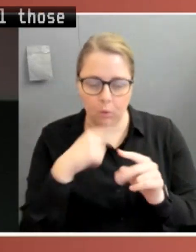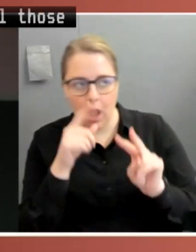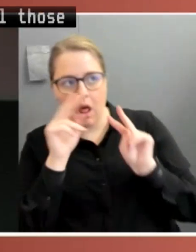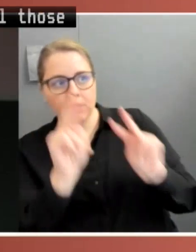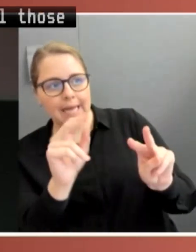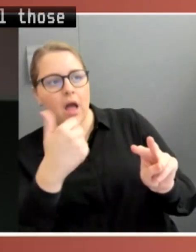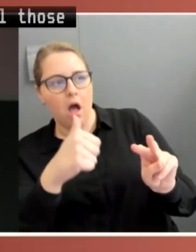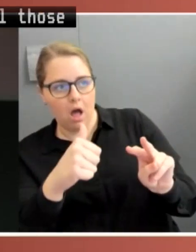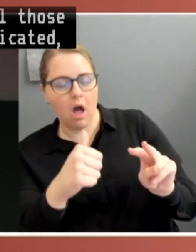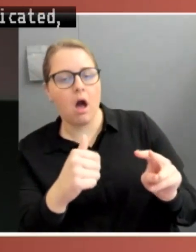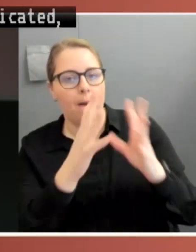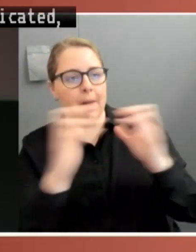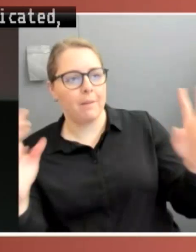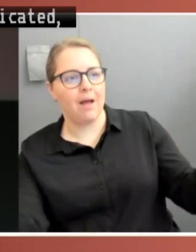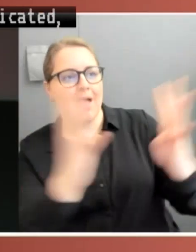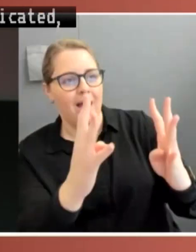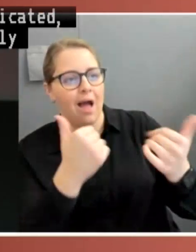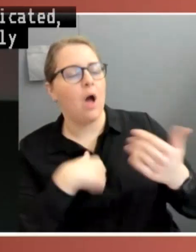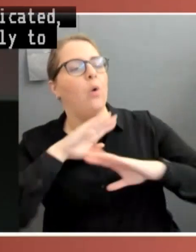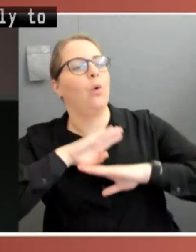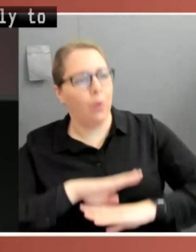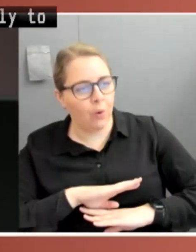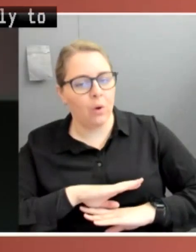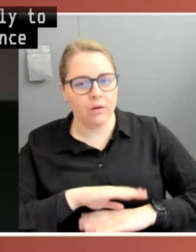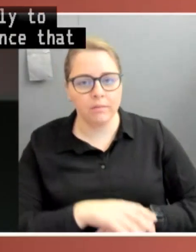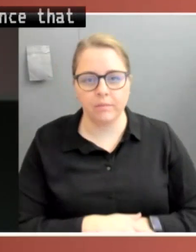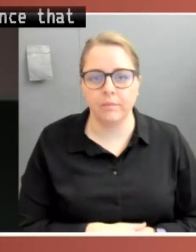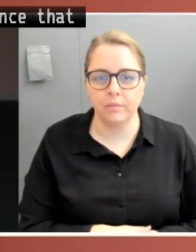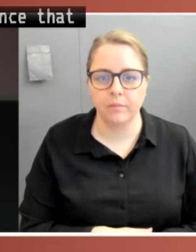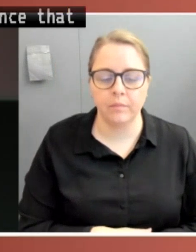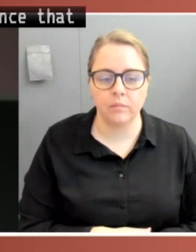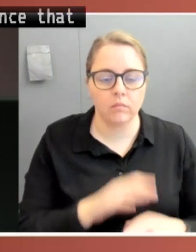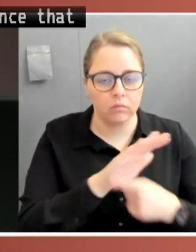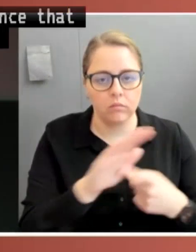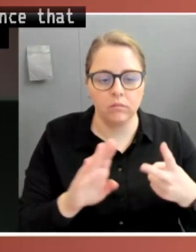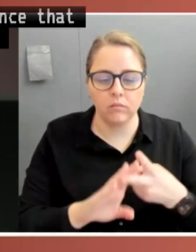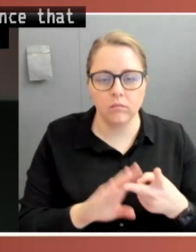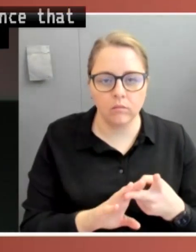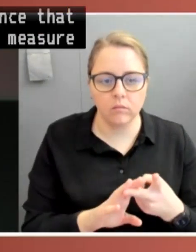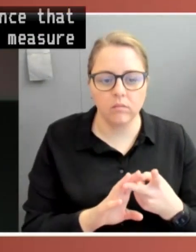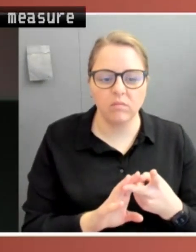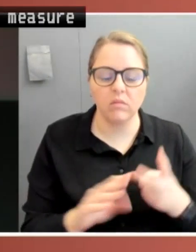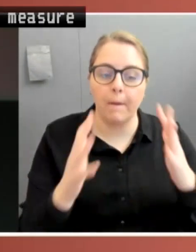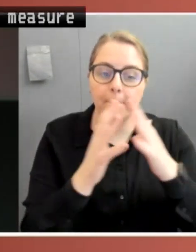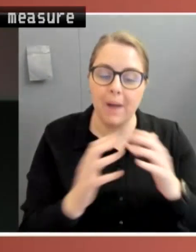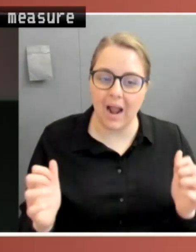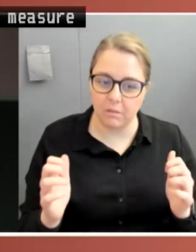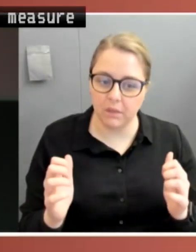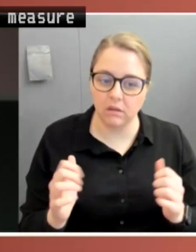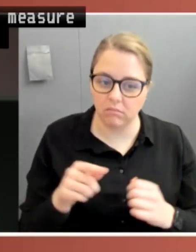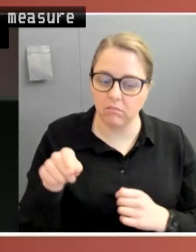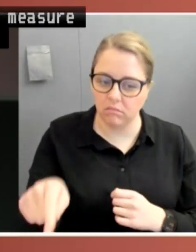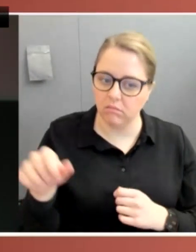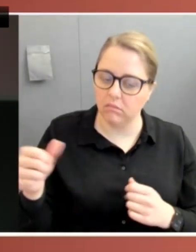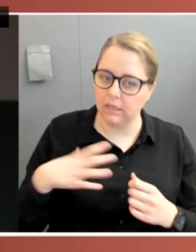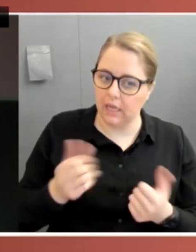that goes with that. The second measure that we look for is that parliament should be provided with sufficient time to debate the